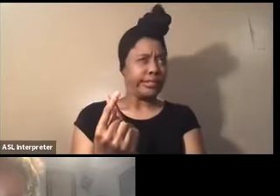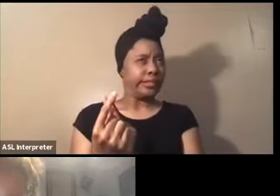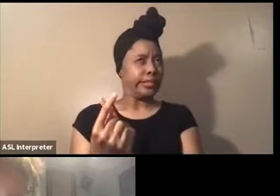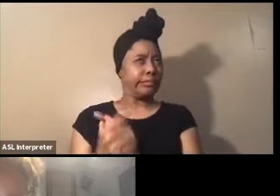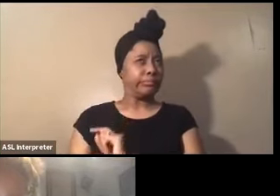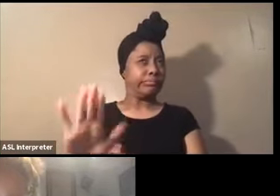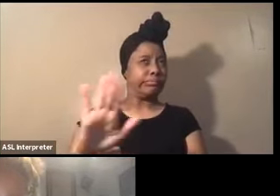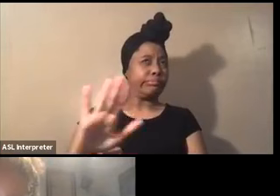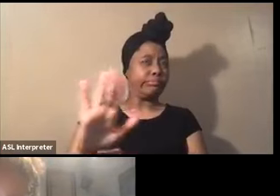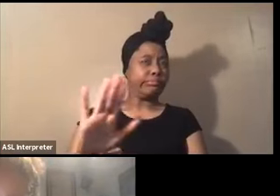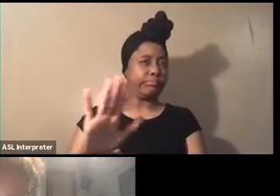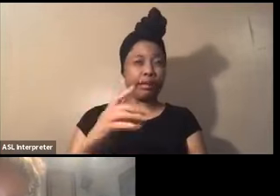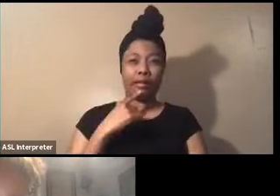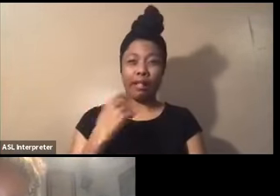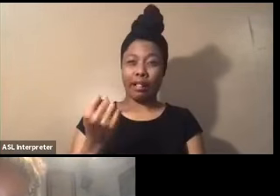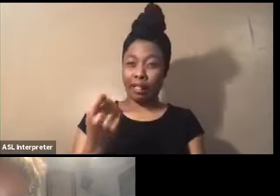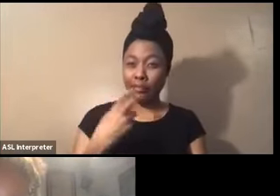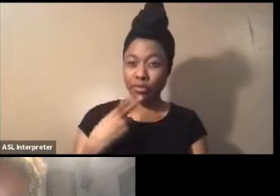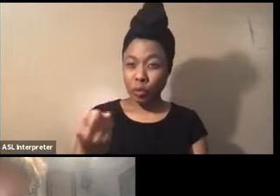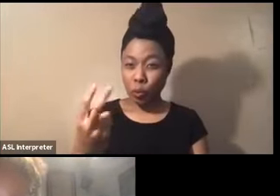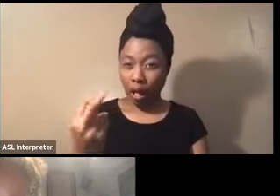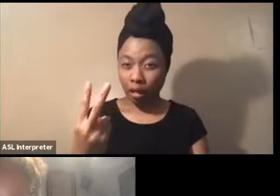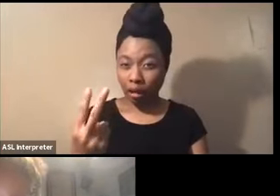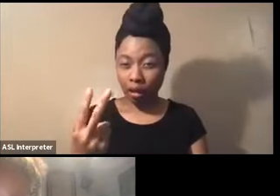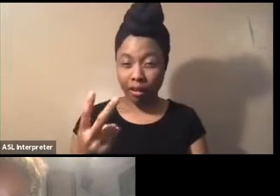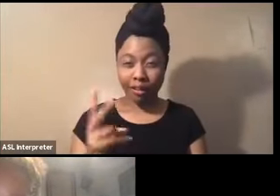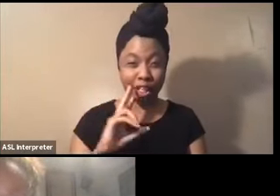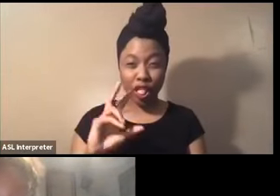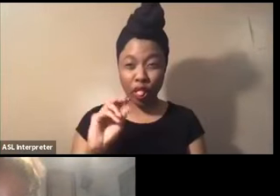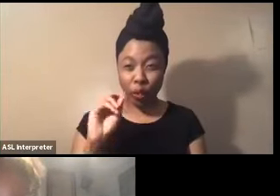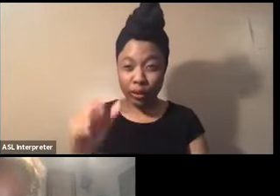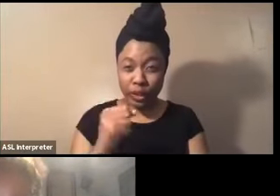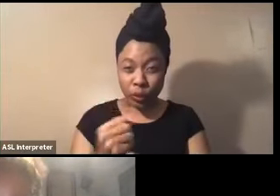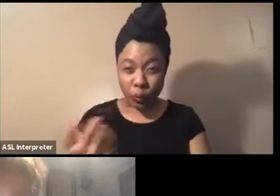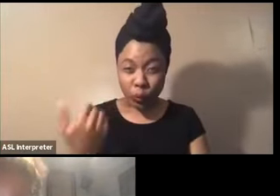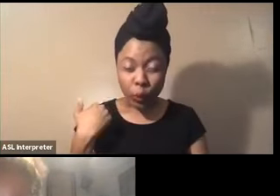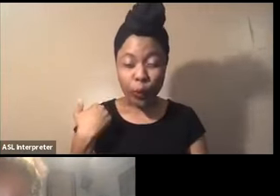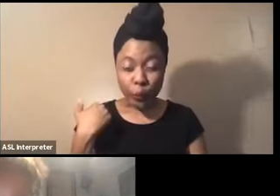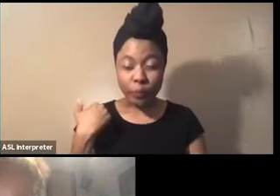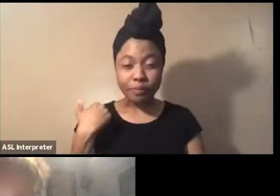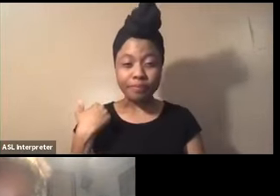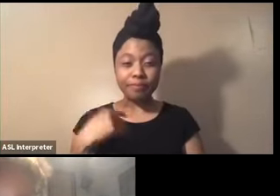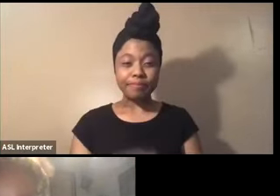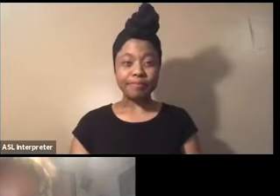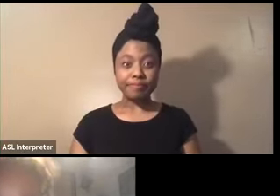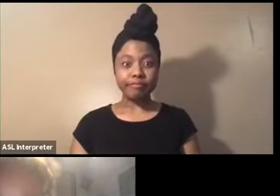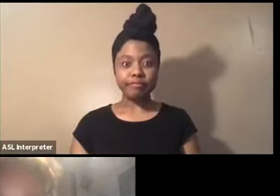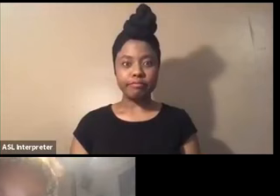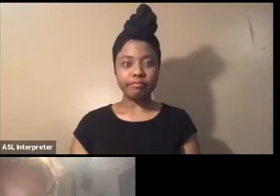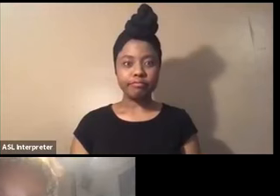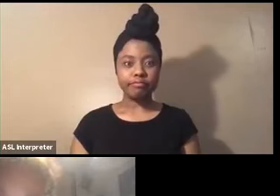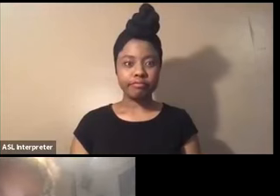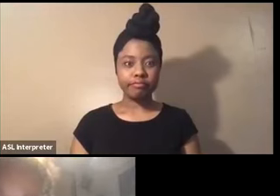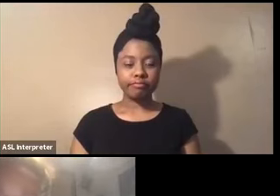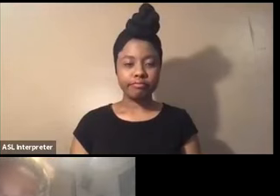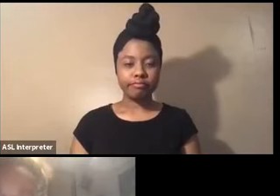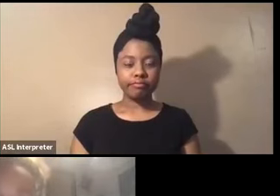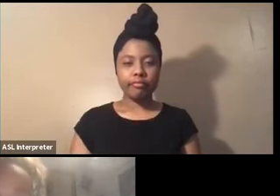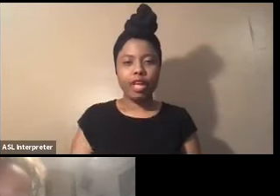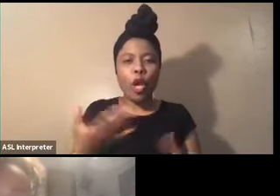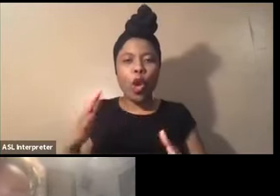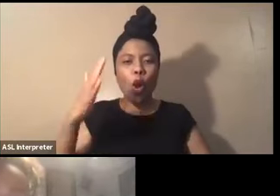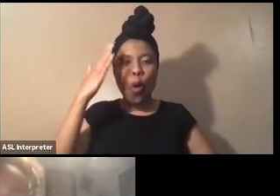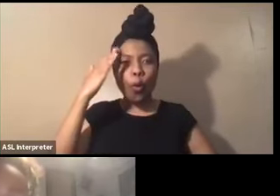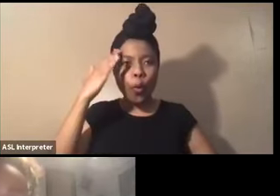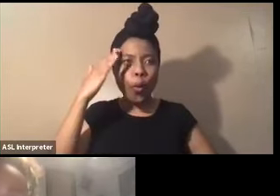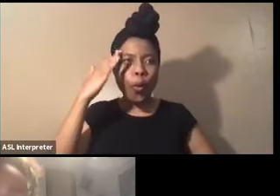11 or 12, like 30 years ago, um, so I've always known that you were here